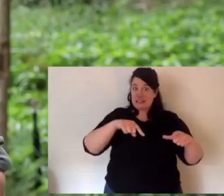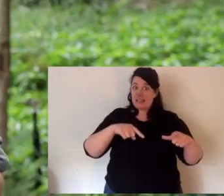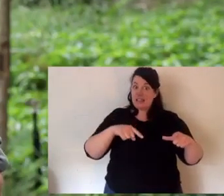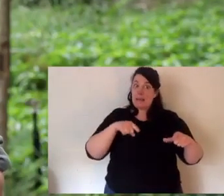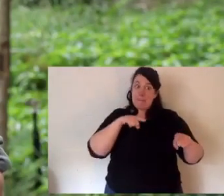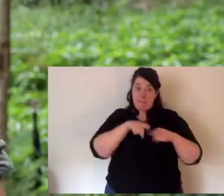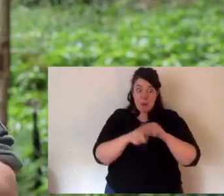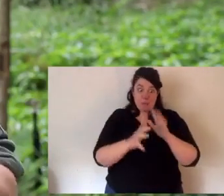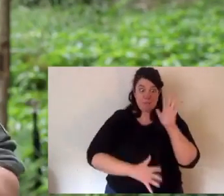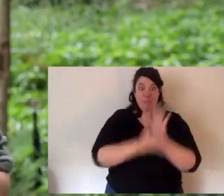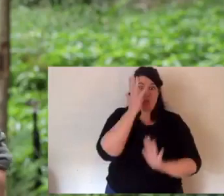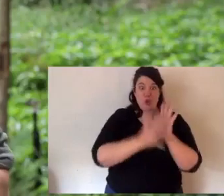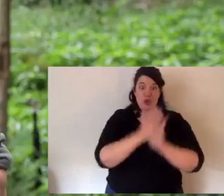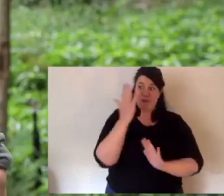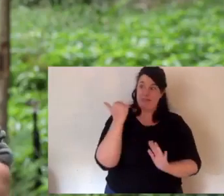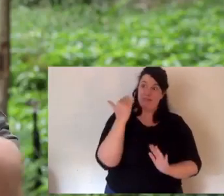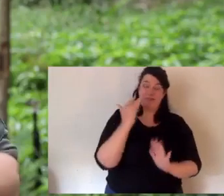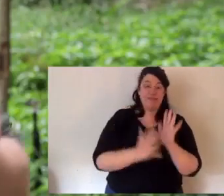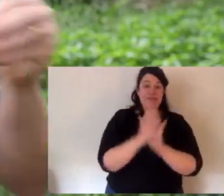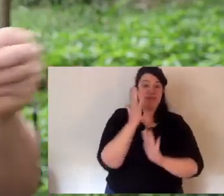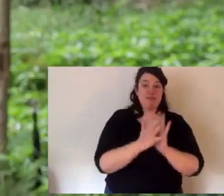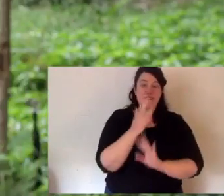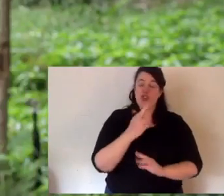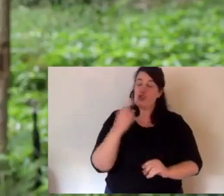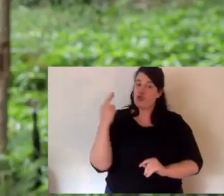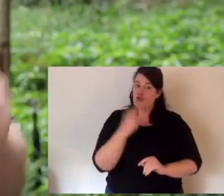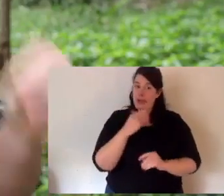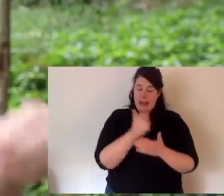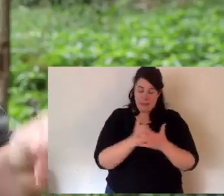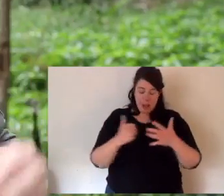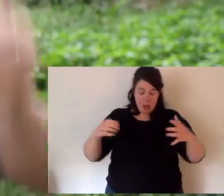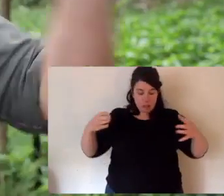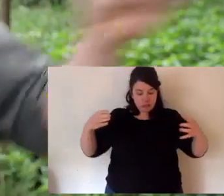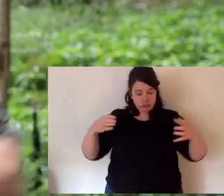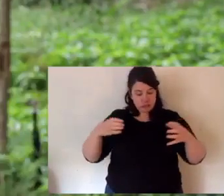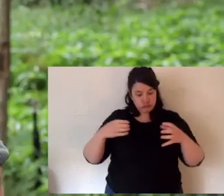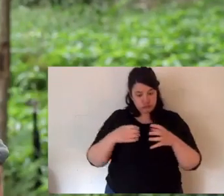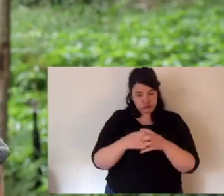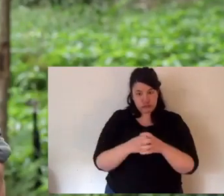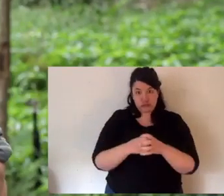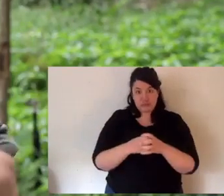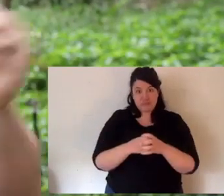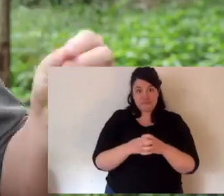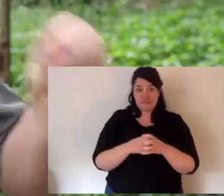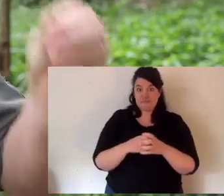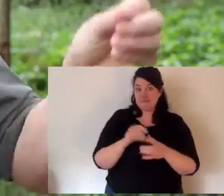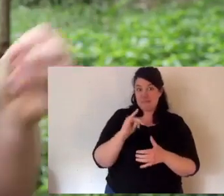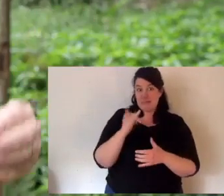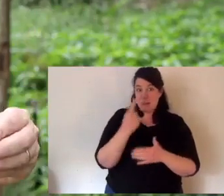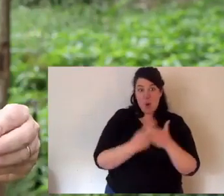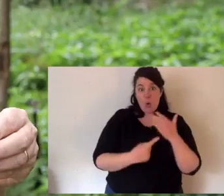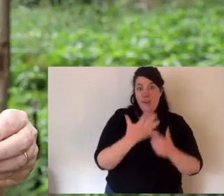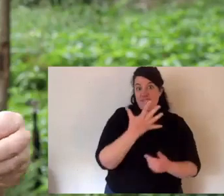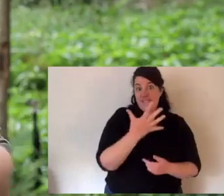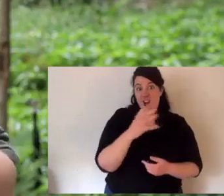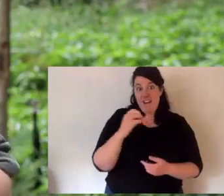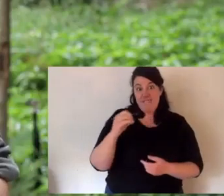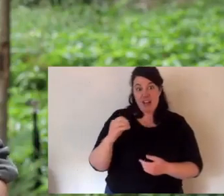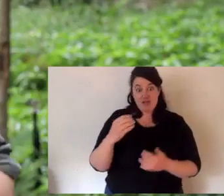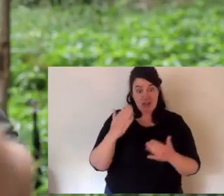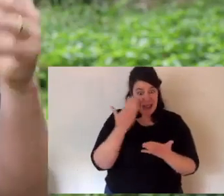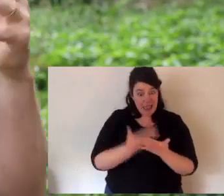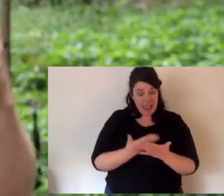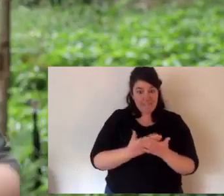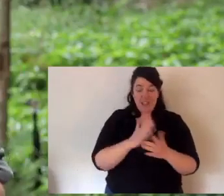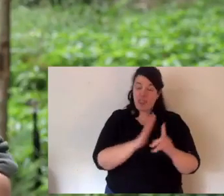seven. And of those seven, their largest swamp, 50% of it burnt in the recent bushfires. The